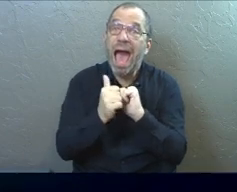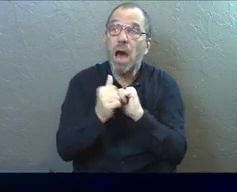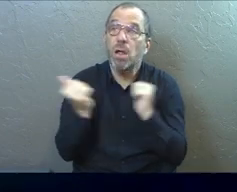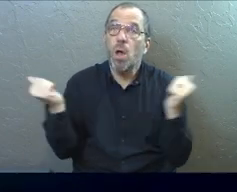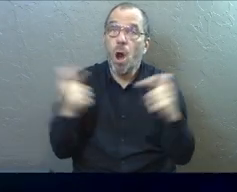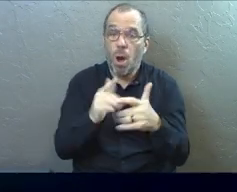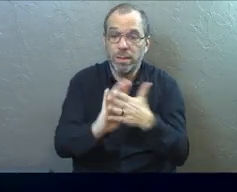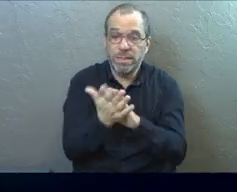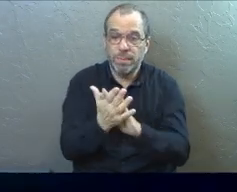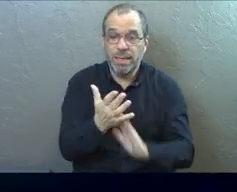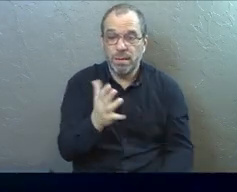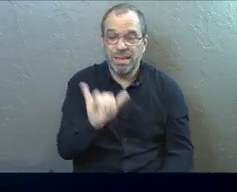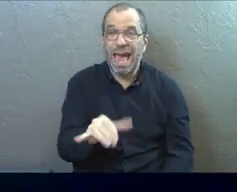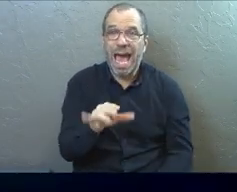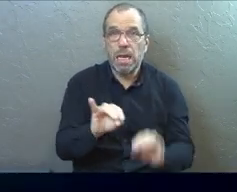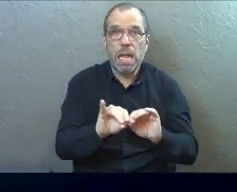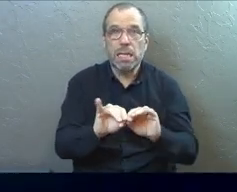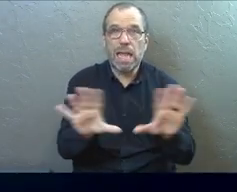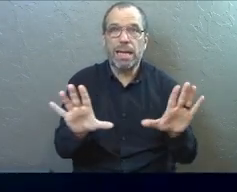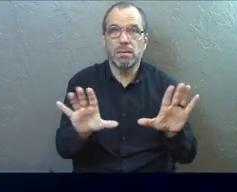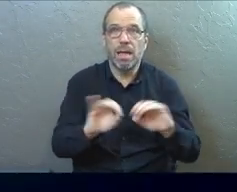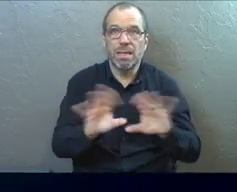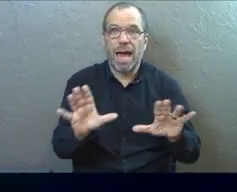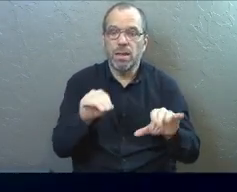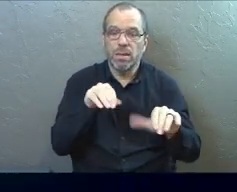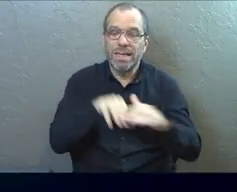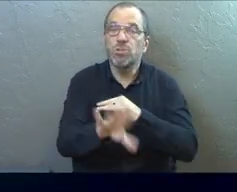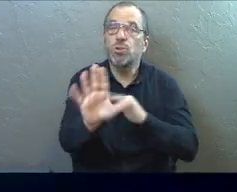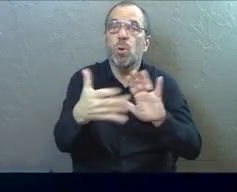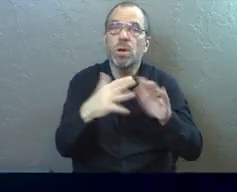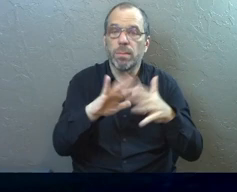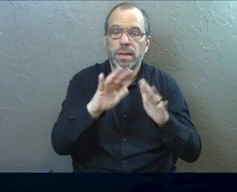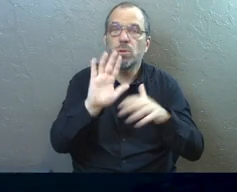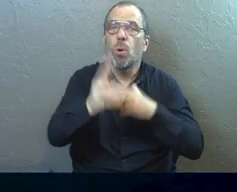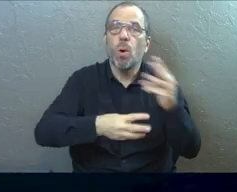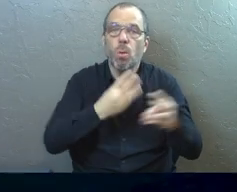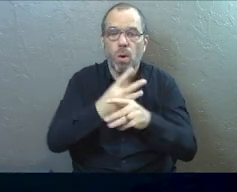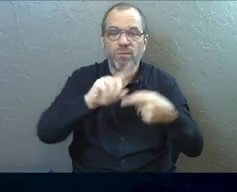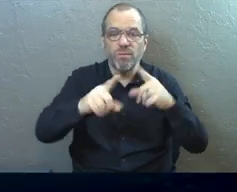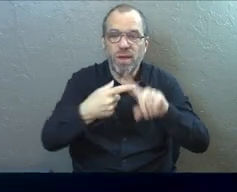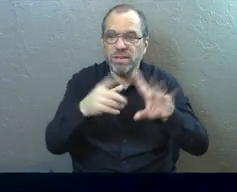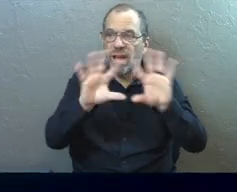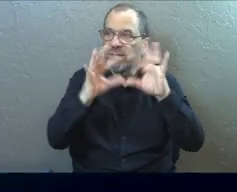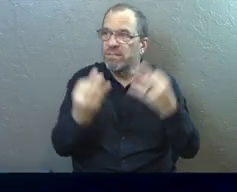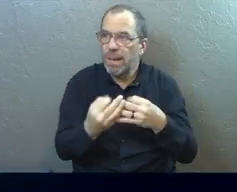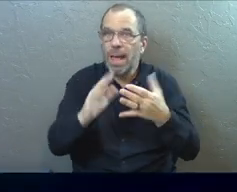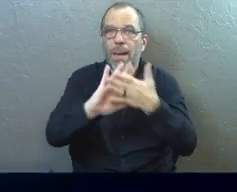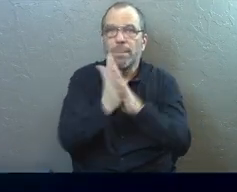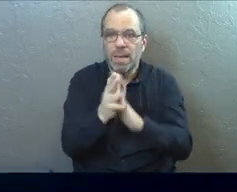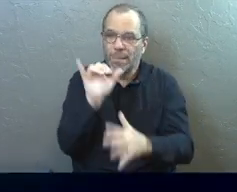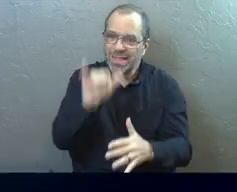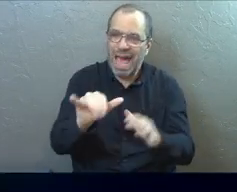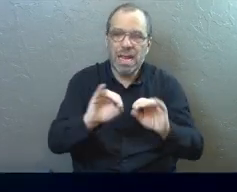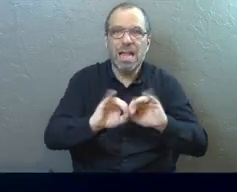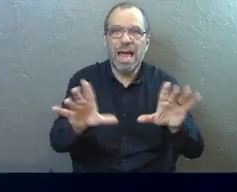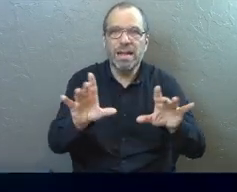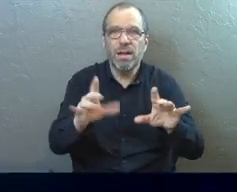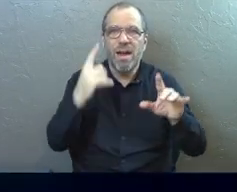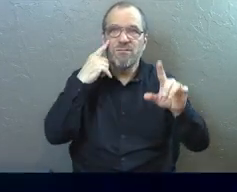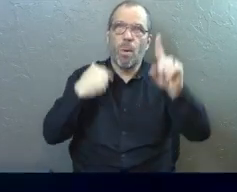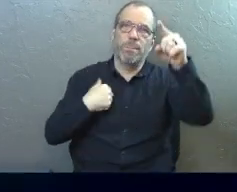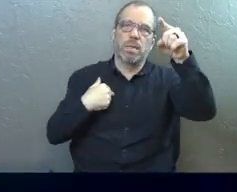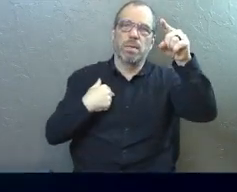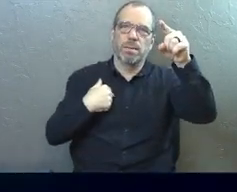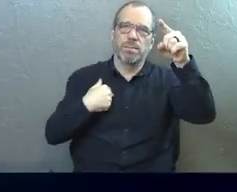everybody needs to be a light. Everybody needs to go out into their community, into their world, their friendships, their family, and be a light for me.